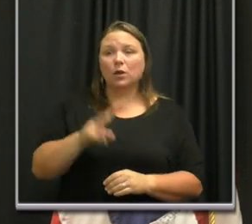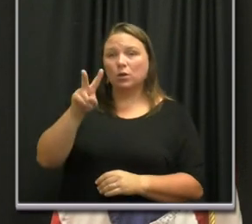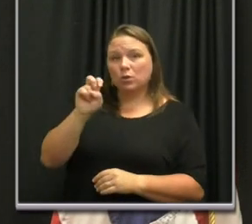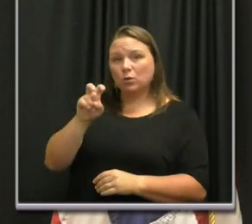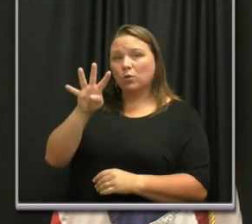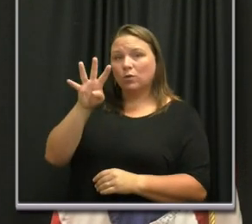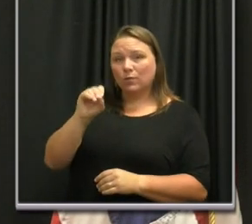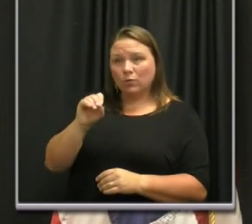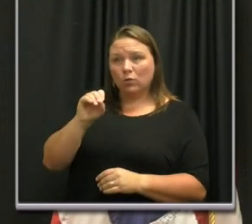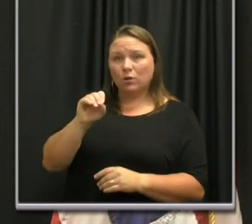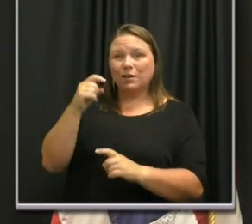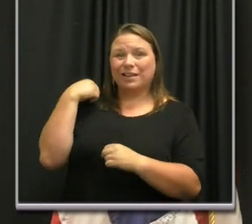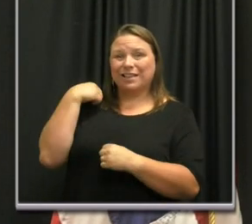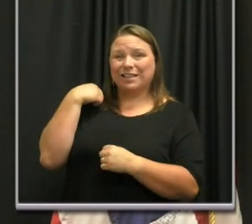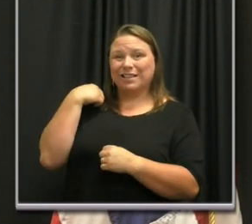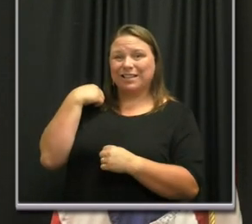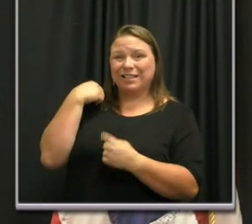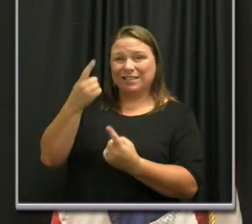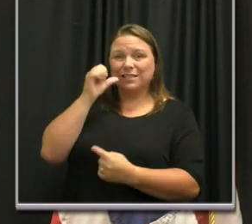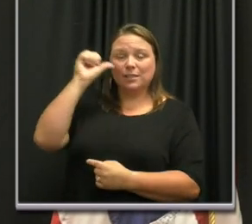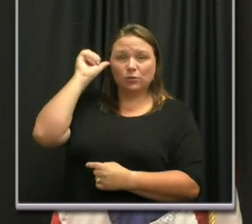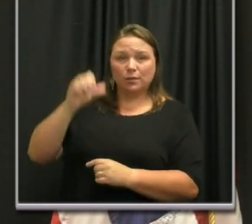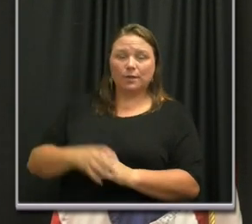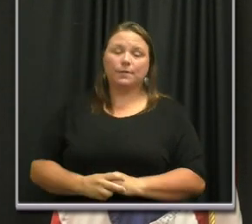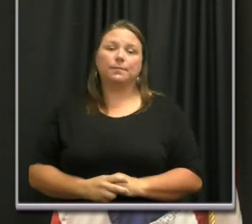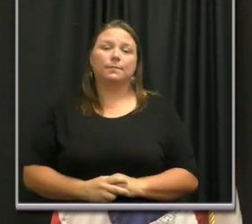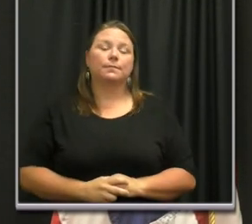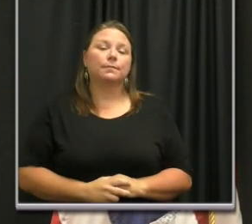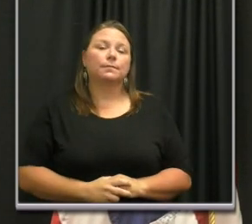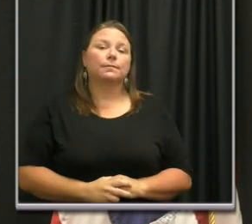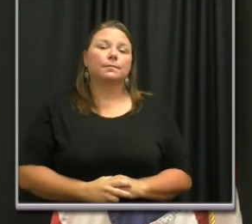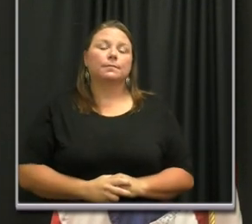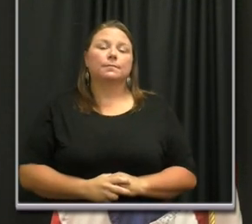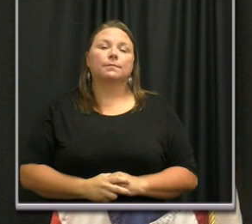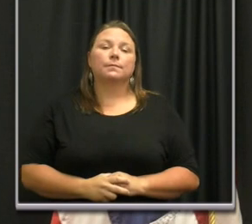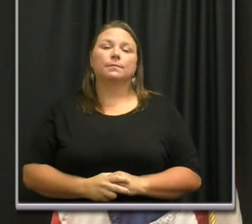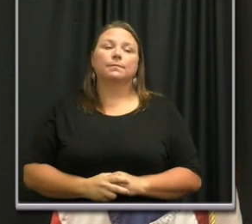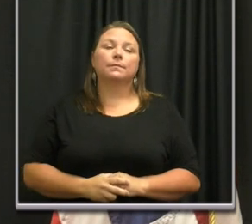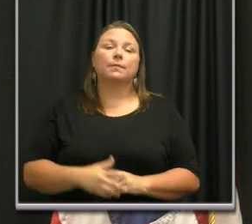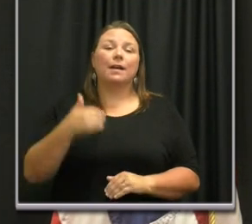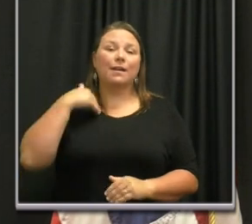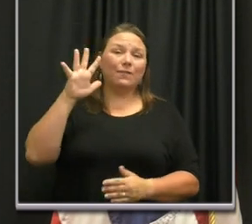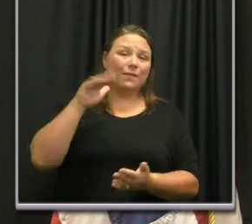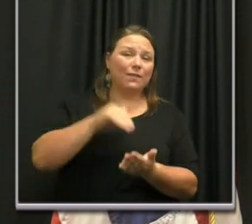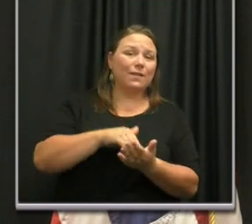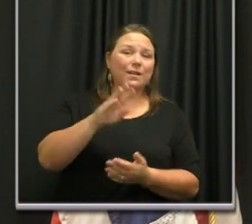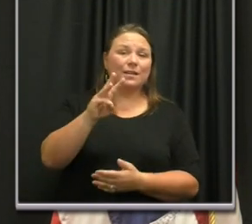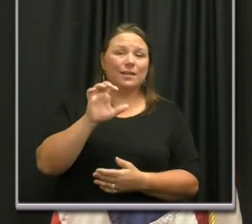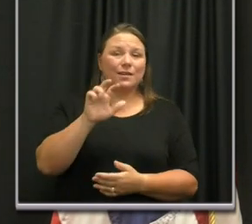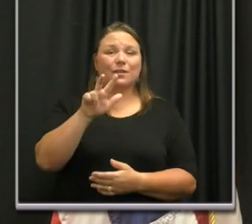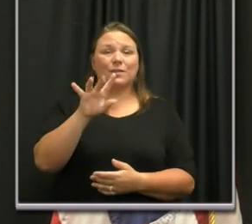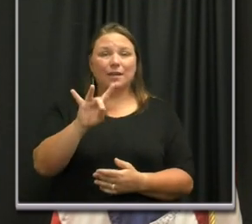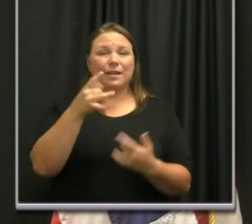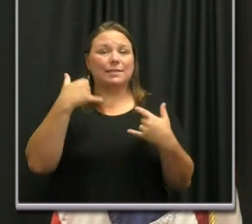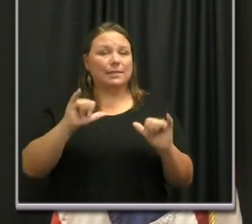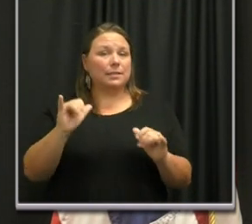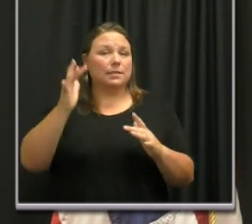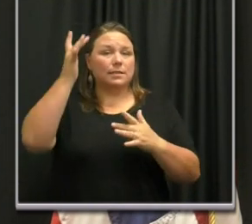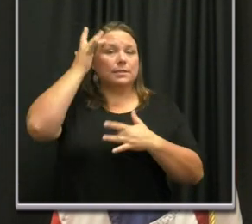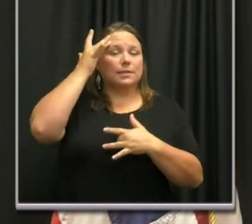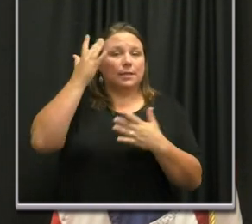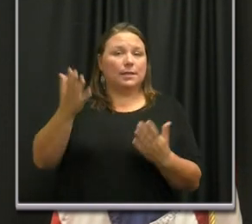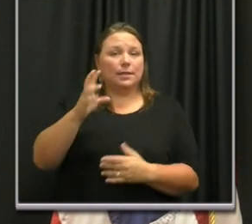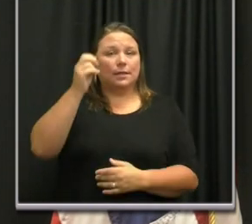240 since our update yesterday. There are currently 5,638 active cases